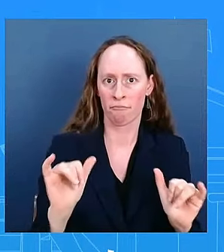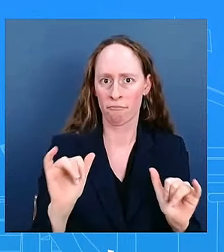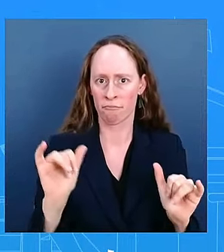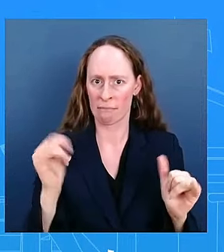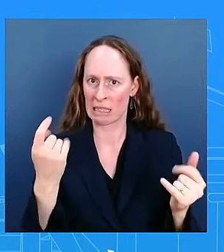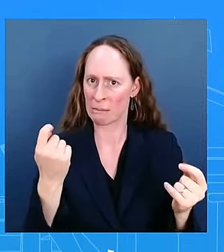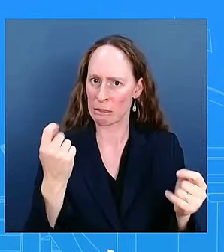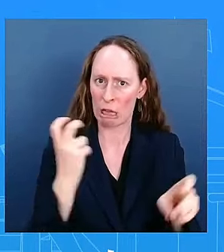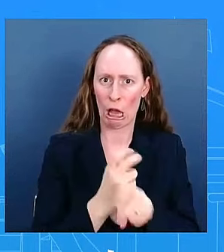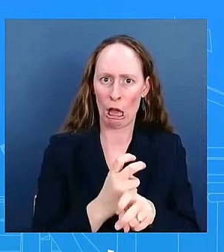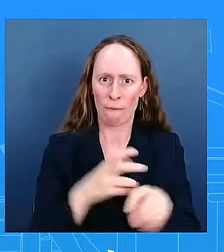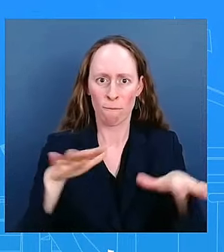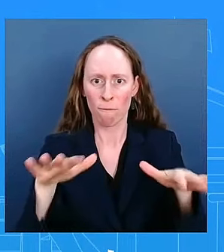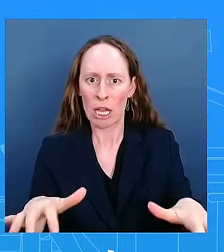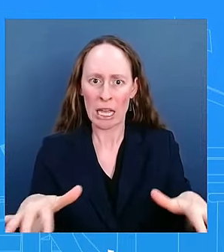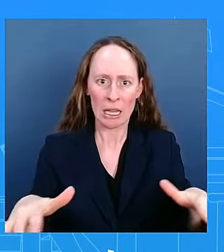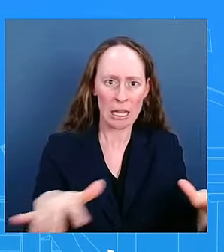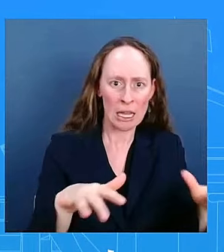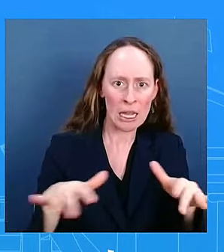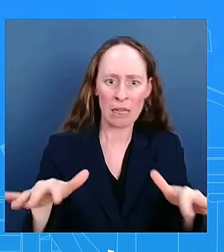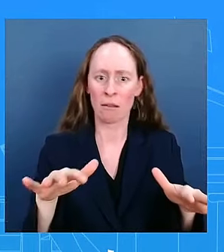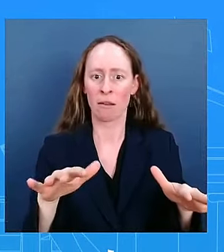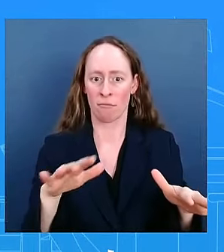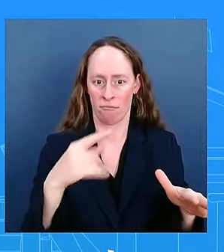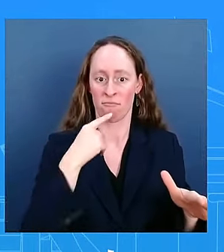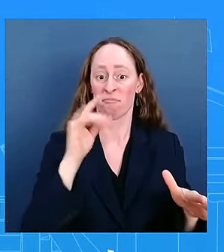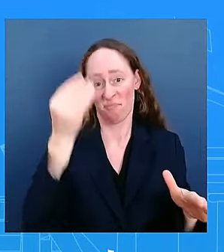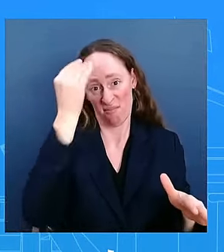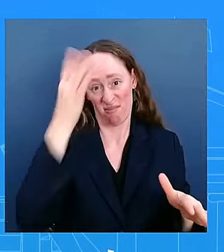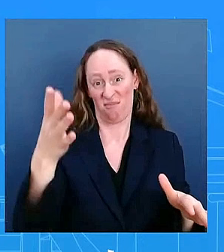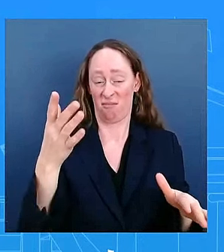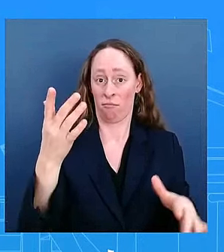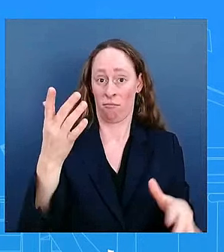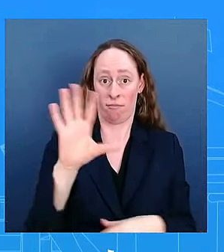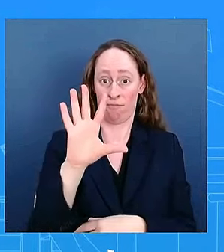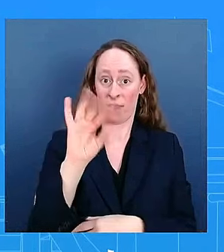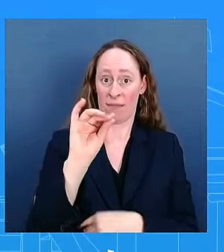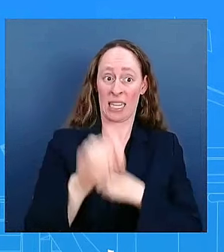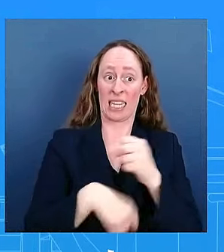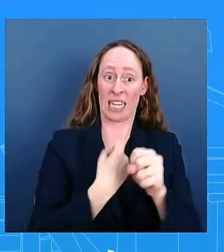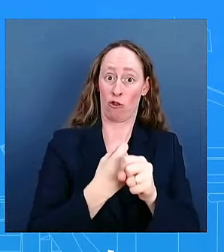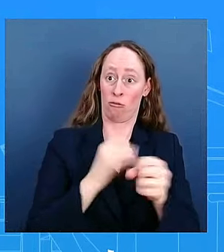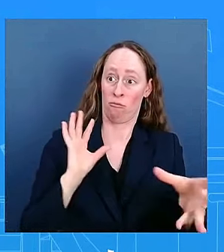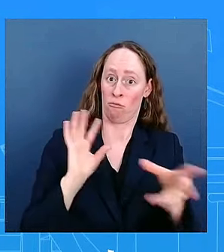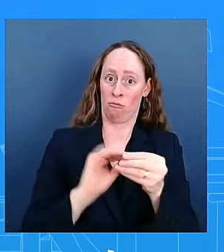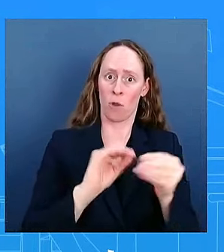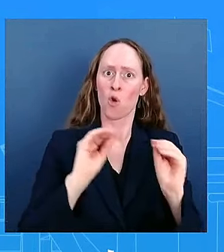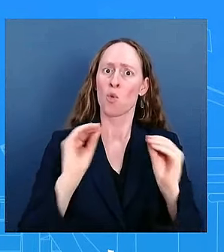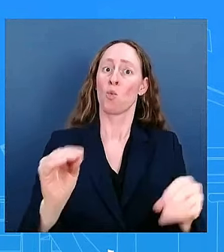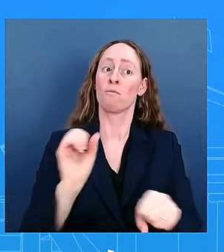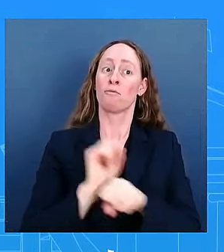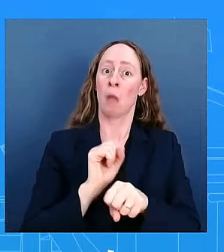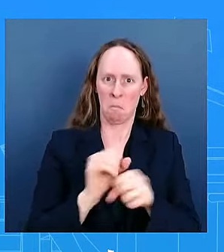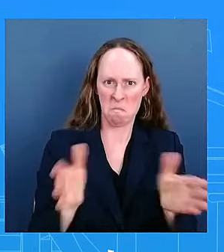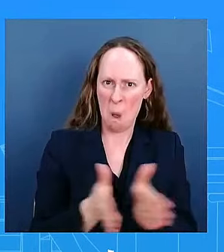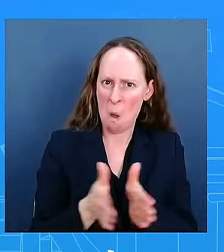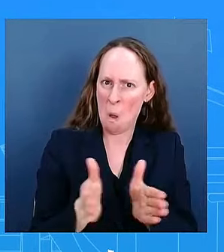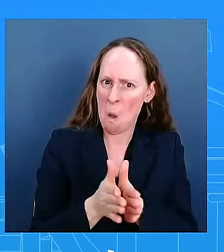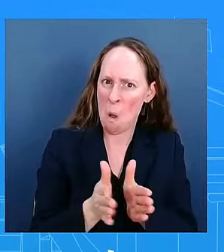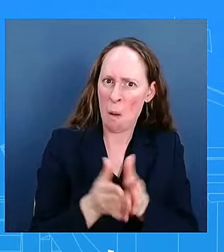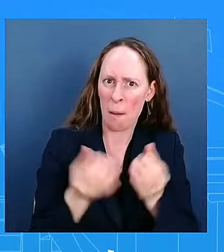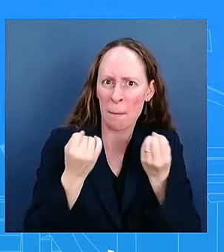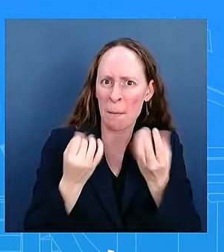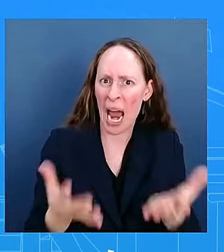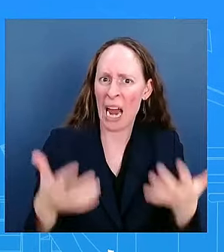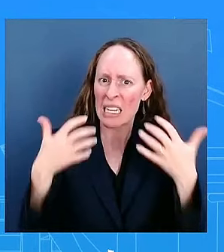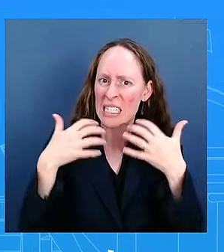its average over our watch that tends to disproportionately help the most vulnerable families so one thing we can tell you